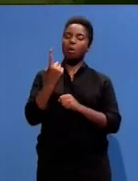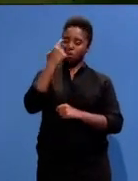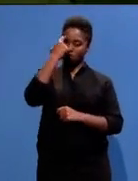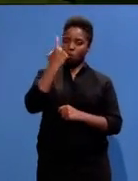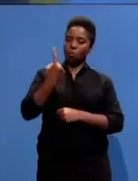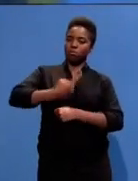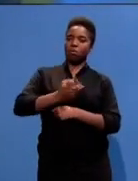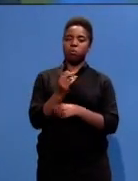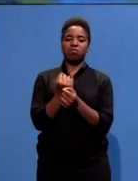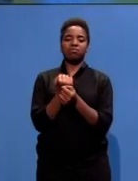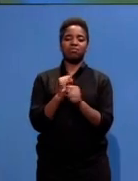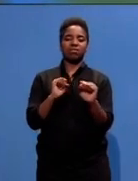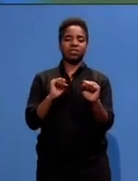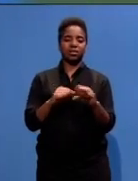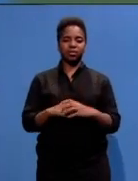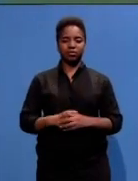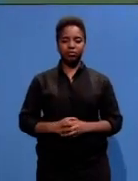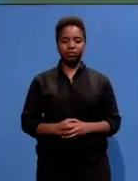separated you from the outside world.